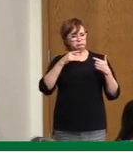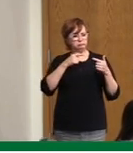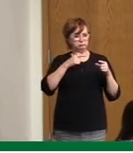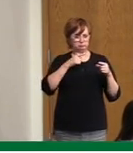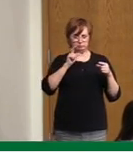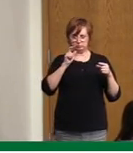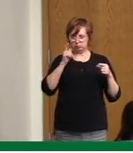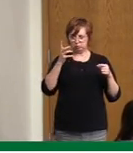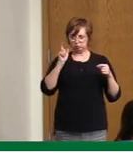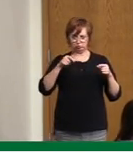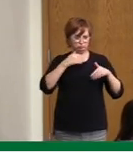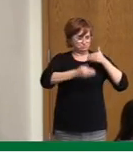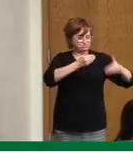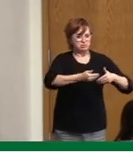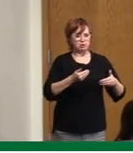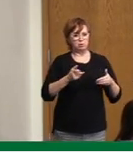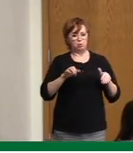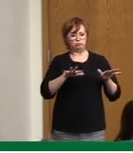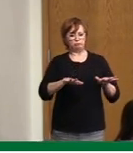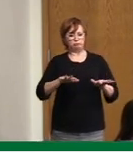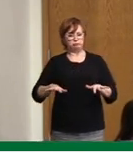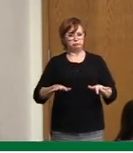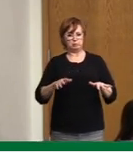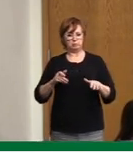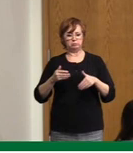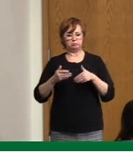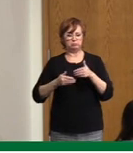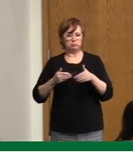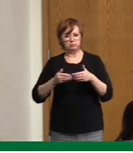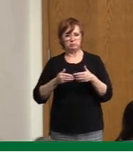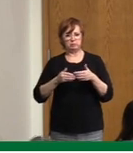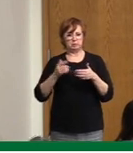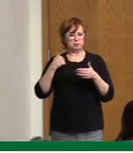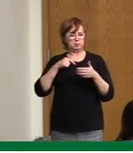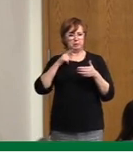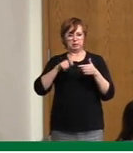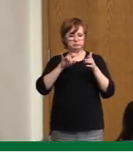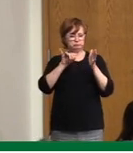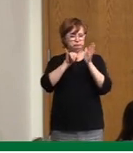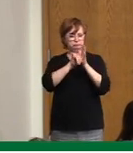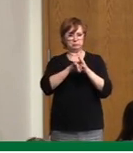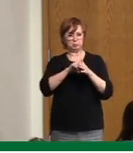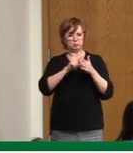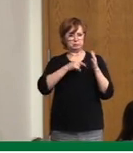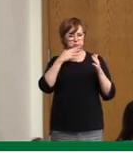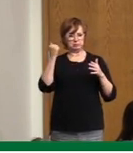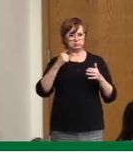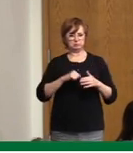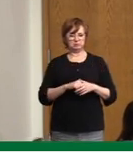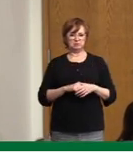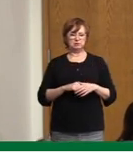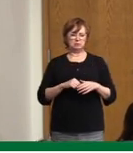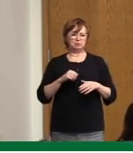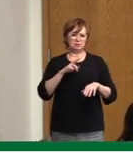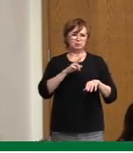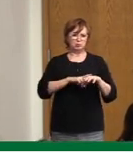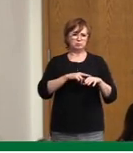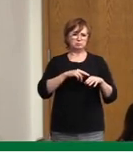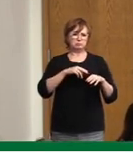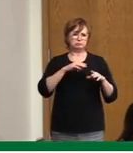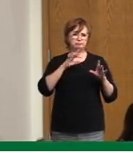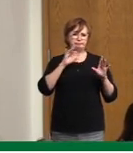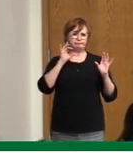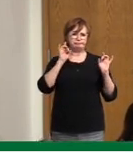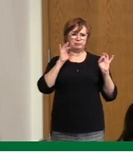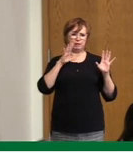more specific restrictions that obviously put some hardship that, you know, we can't play in sports teams. We